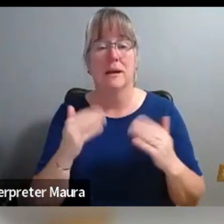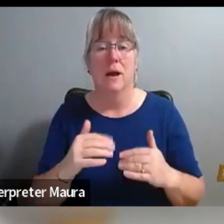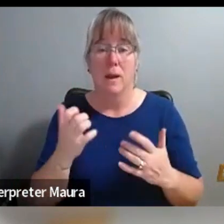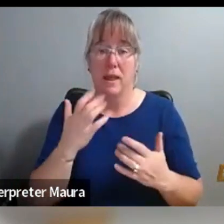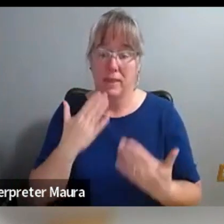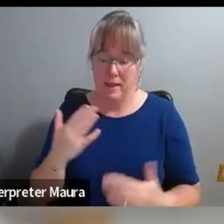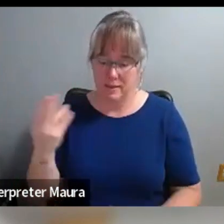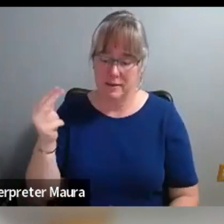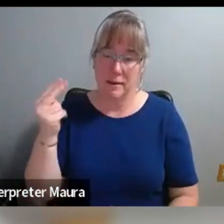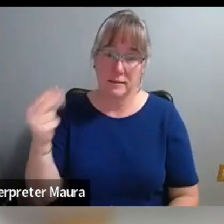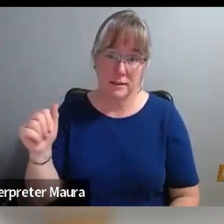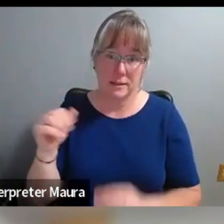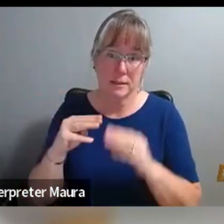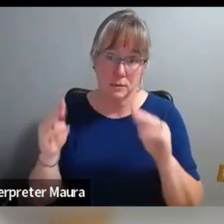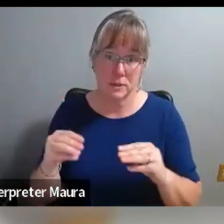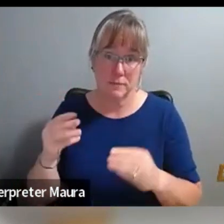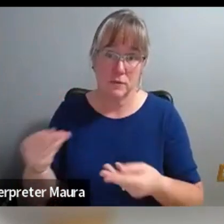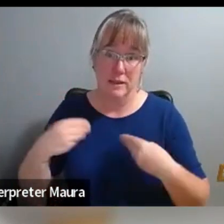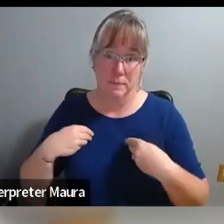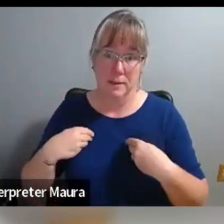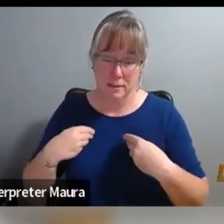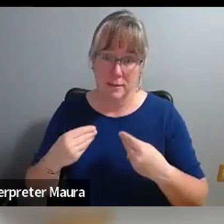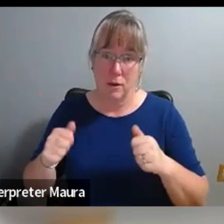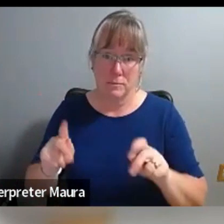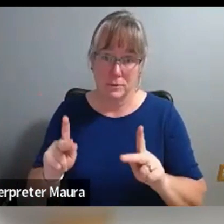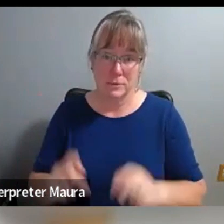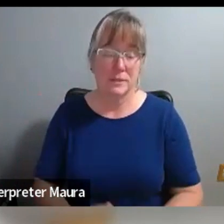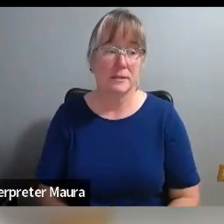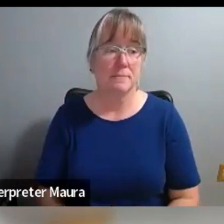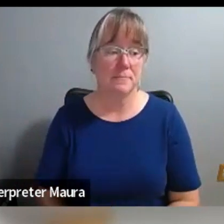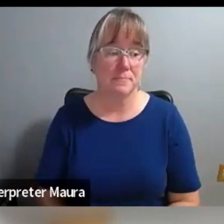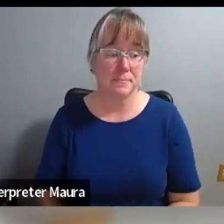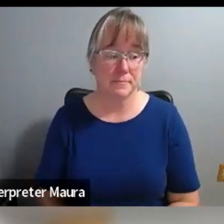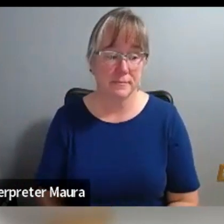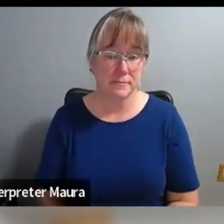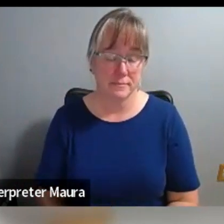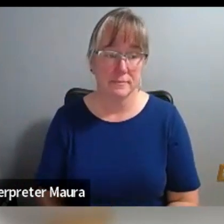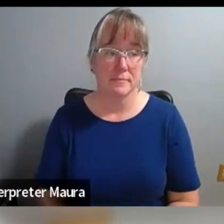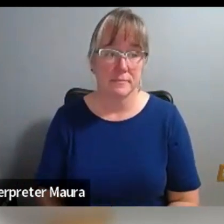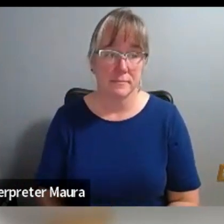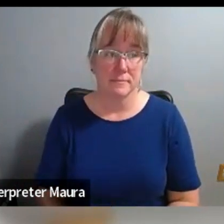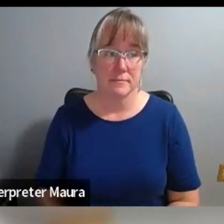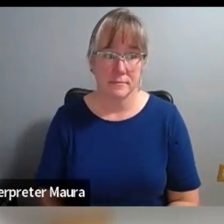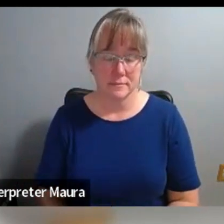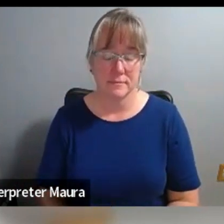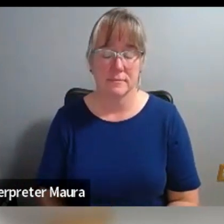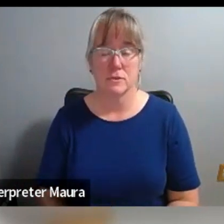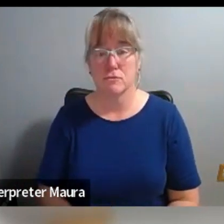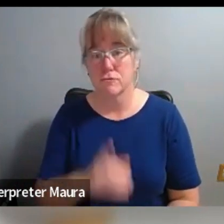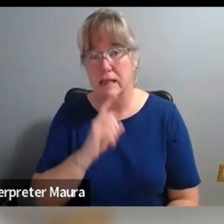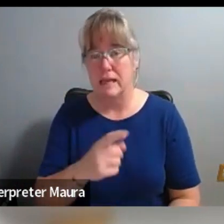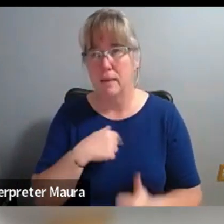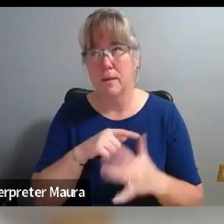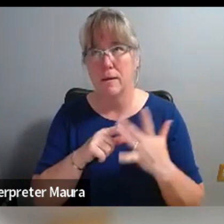Nelson for giving me this opportunity. And I feel like there's so many things that I want to share, but